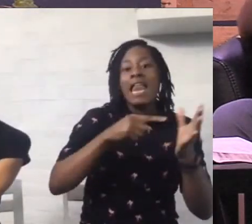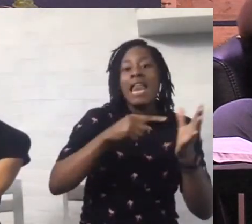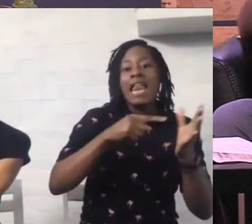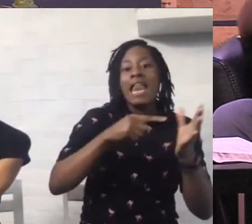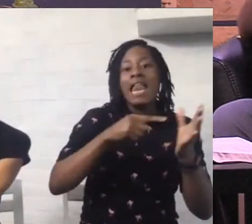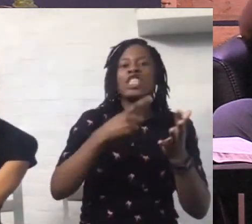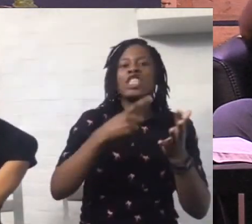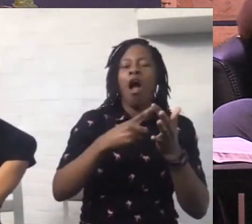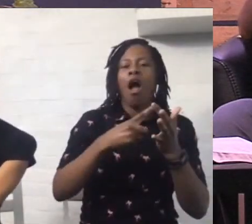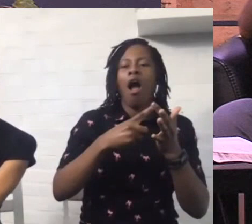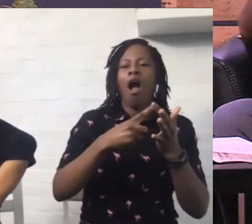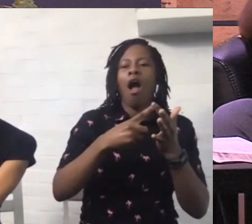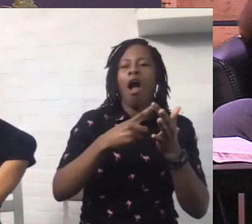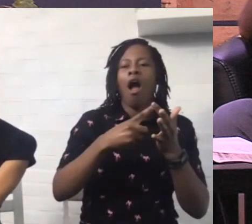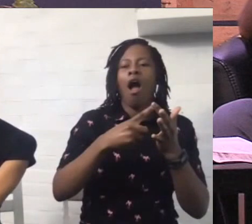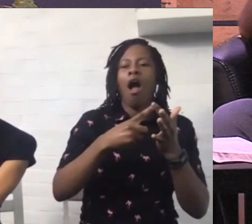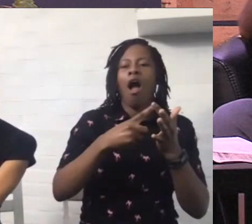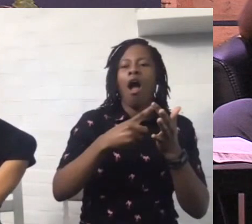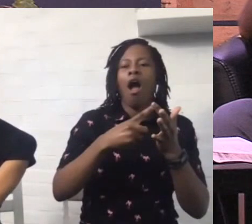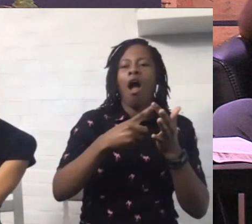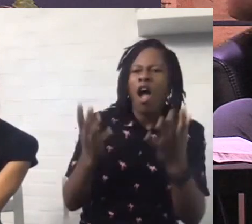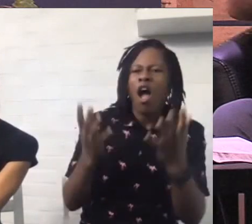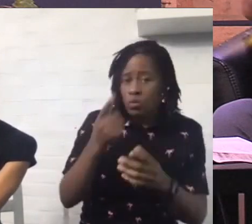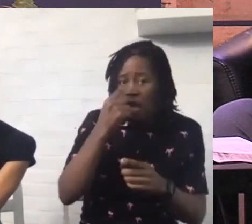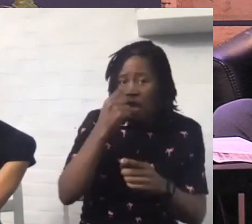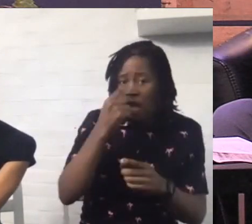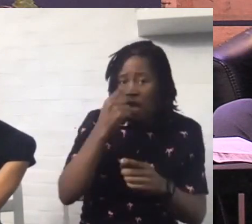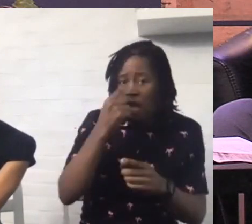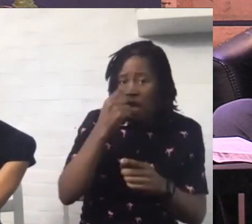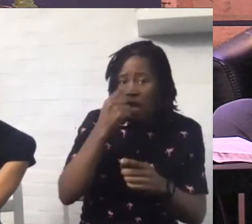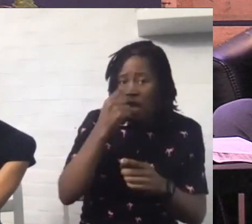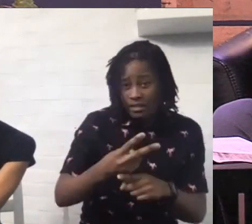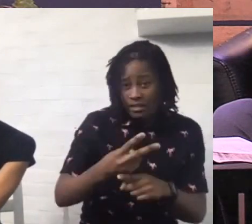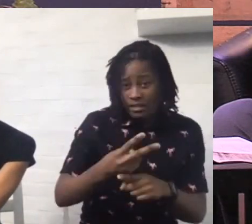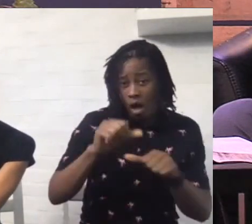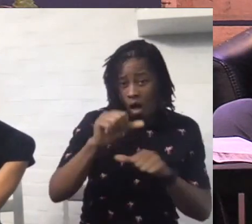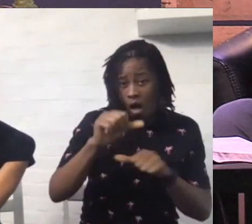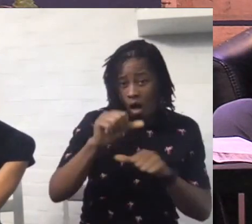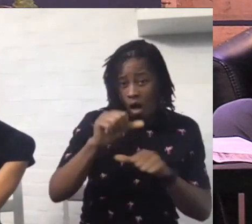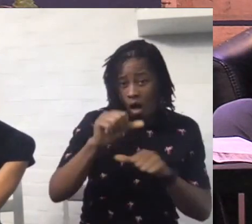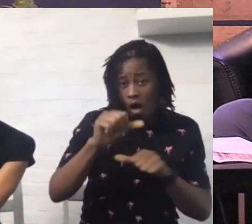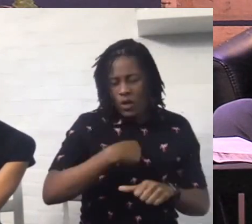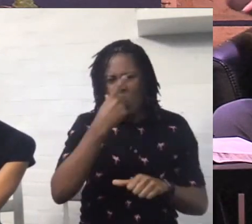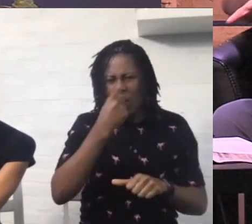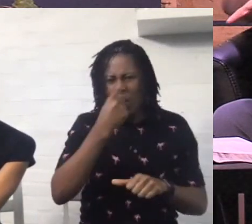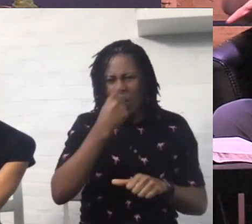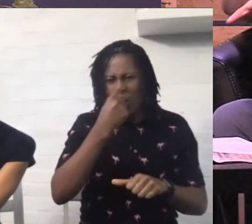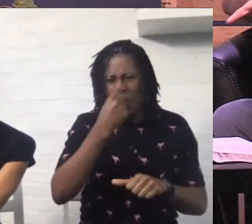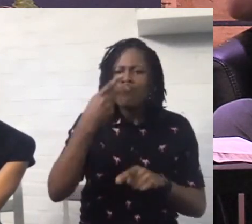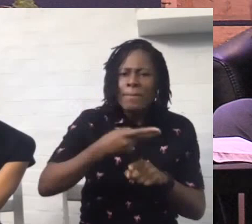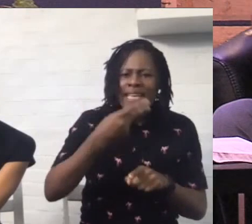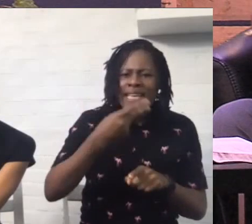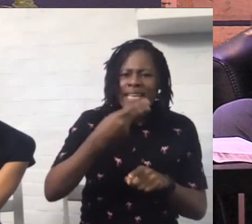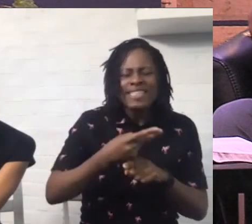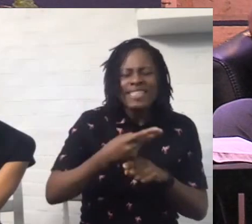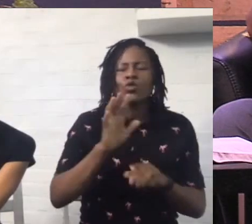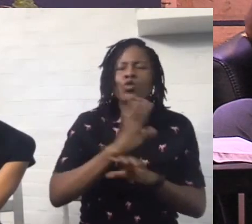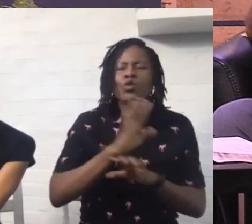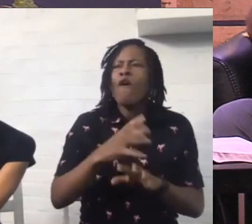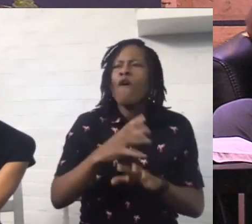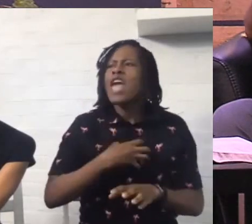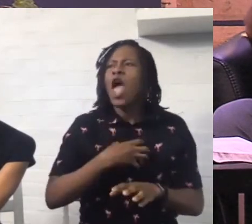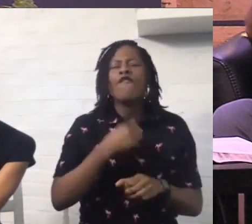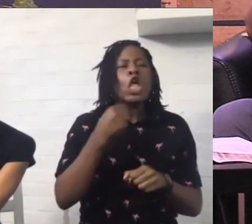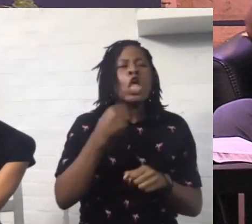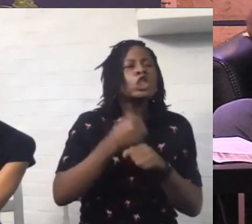okay? And you can say that without spreading any germs or you don't have to shout it or sing it. But I want you to